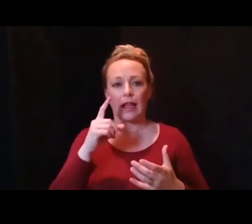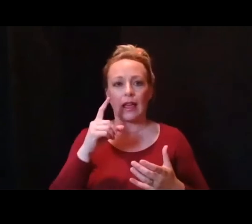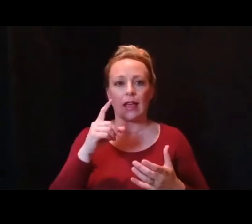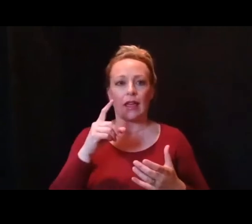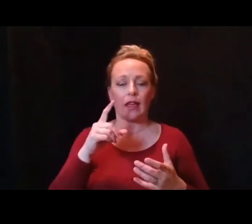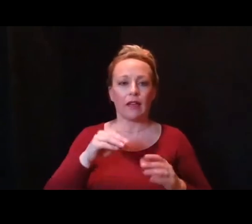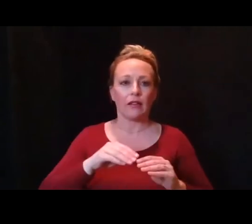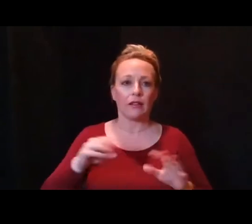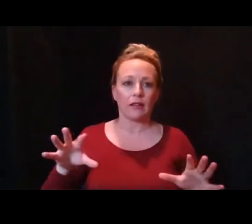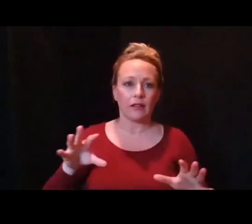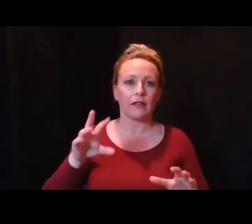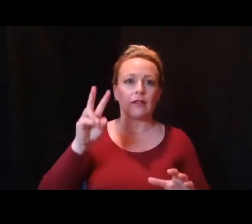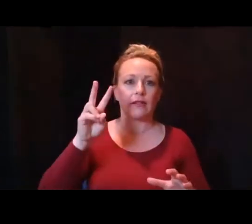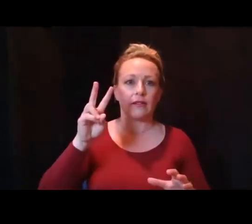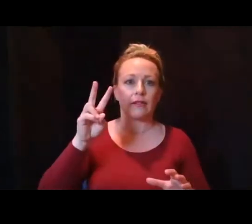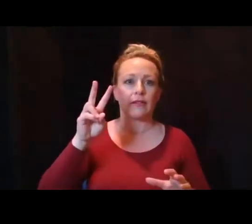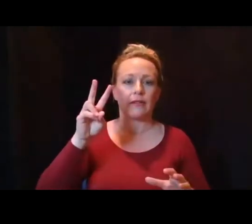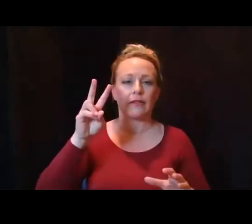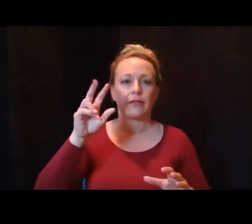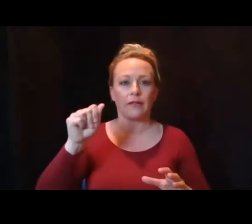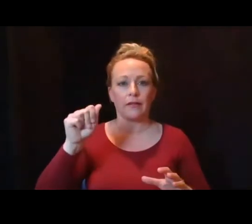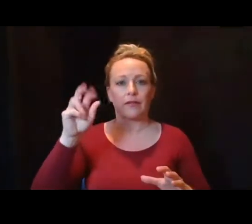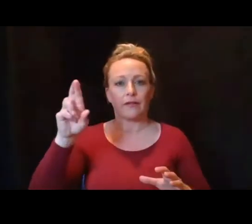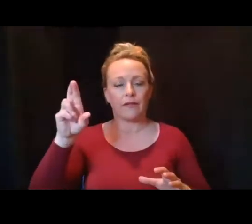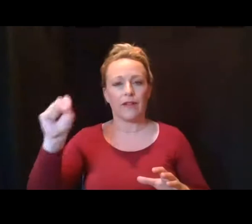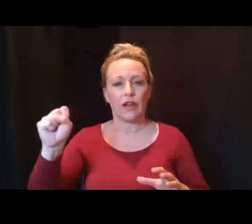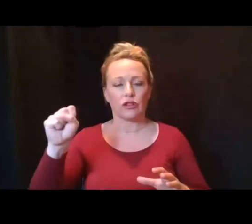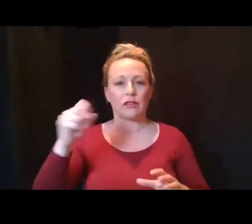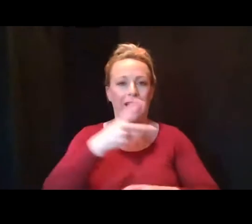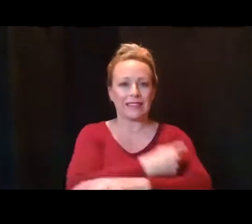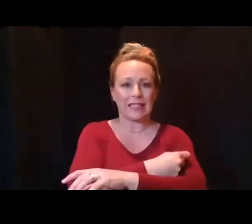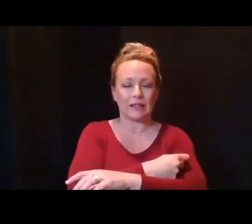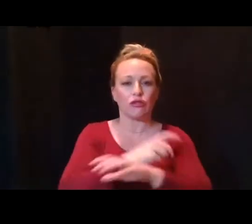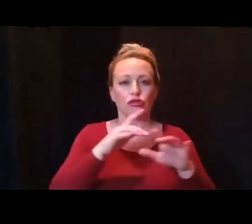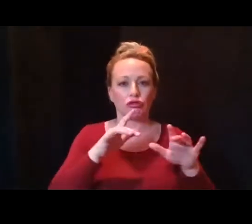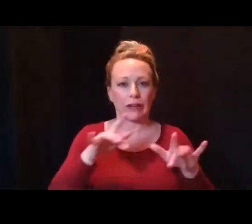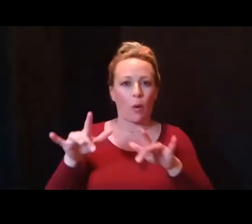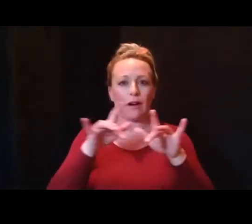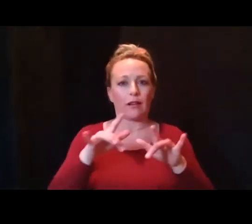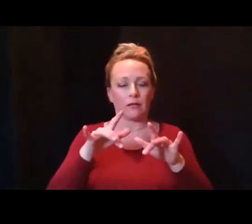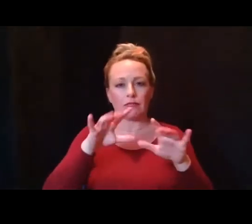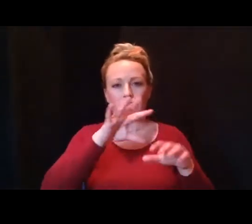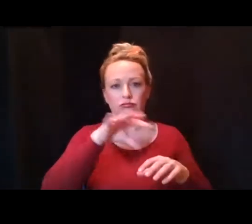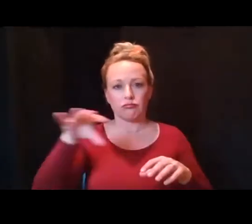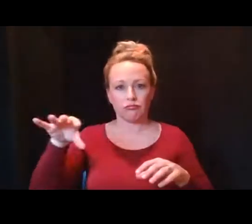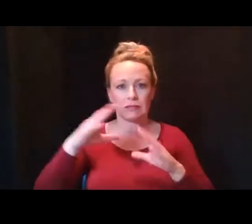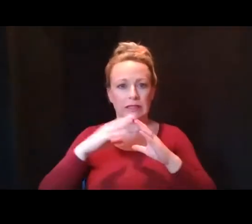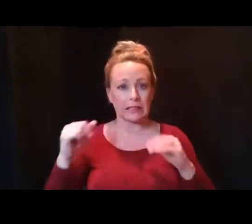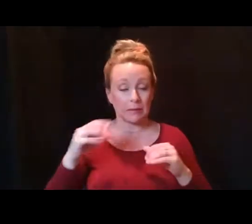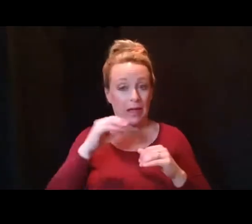Vaccine Adverse Event Reporting System. And they have revealed,